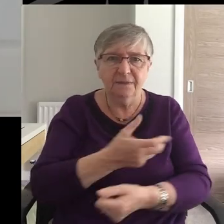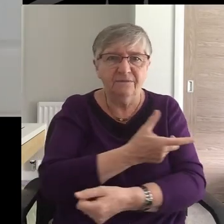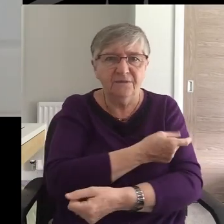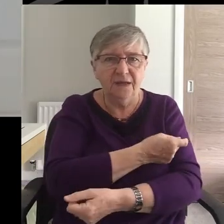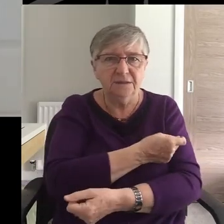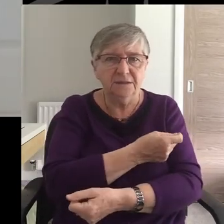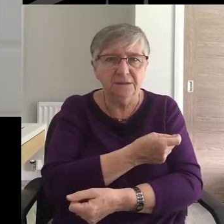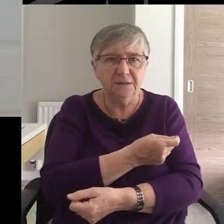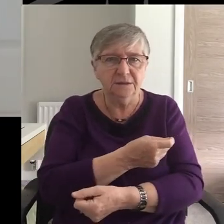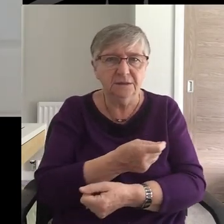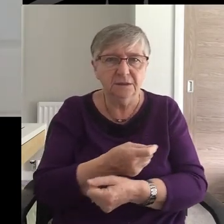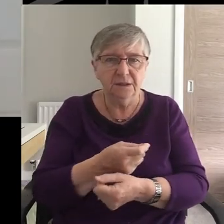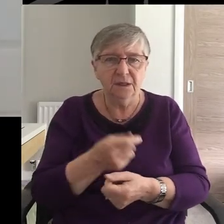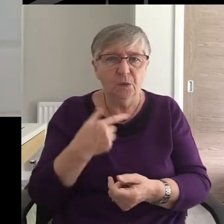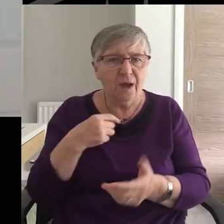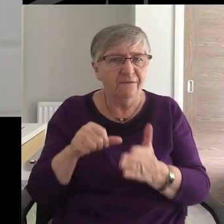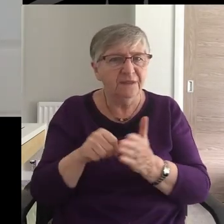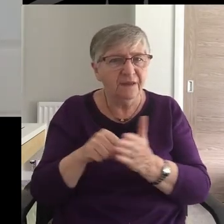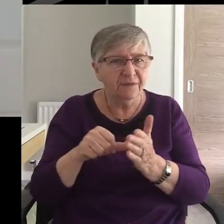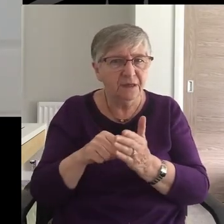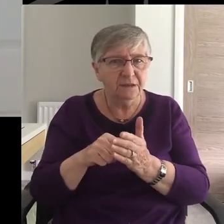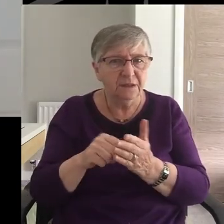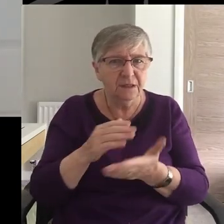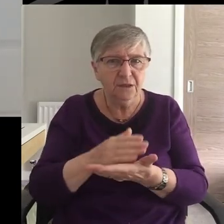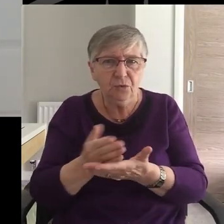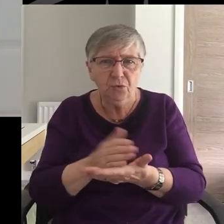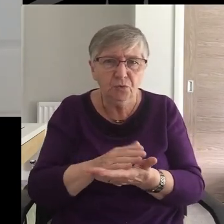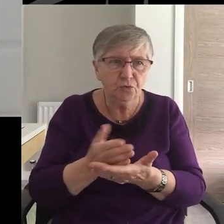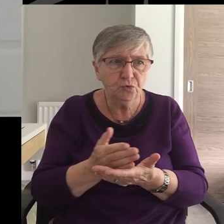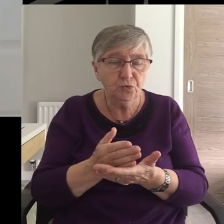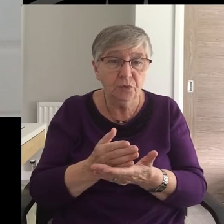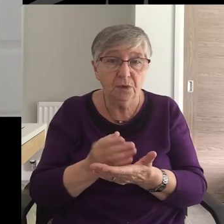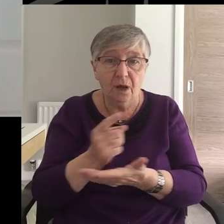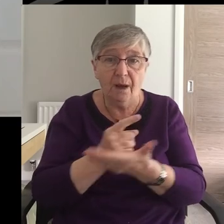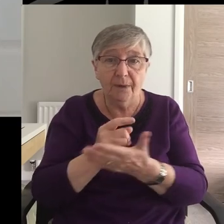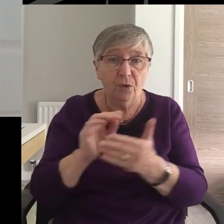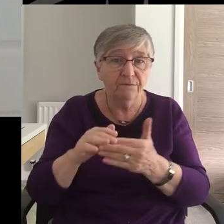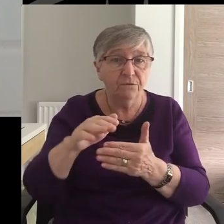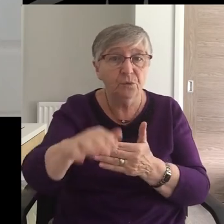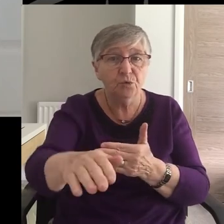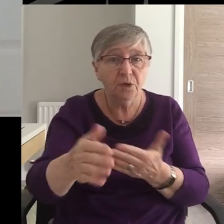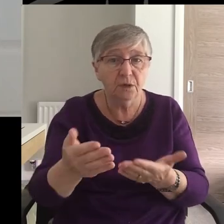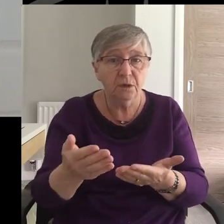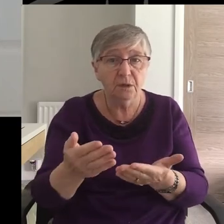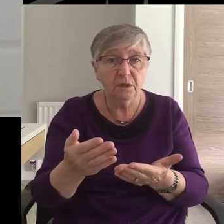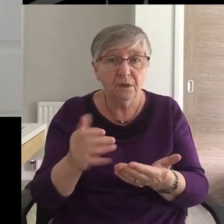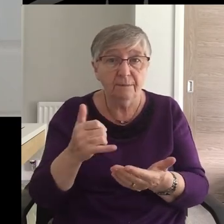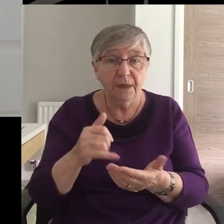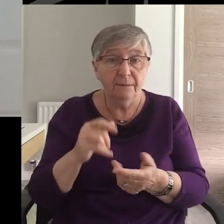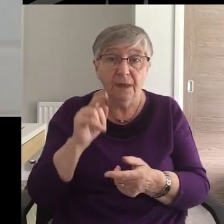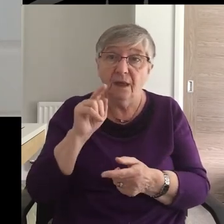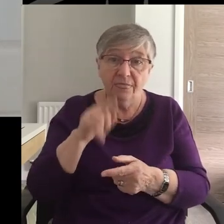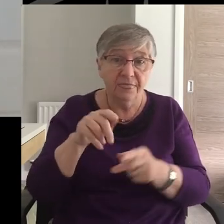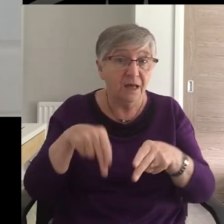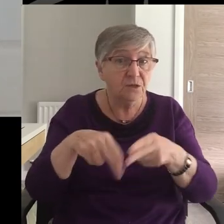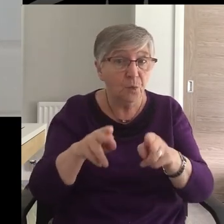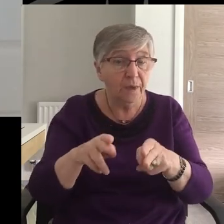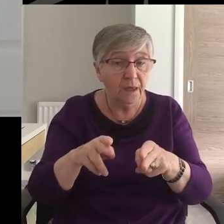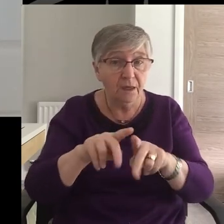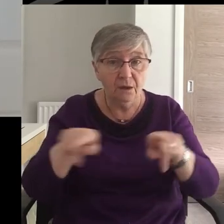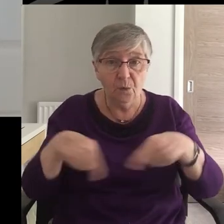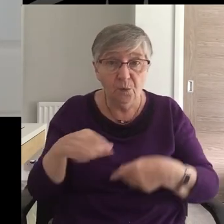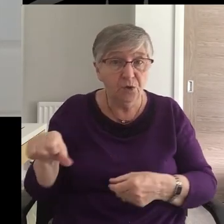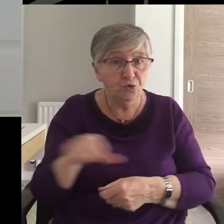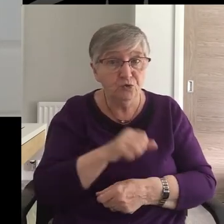We have the difficulty And the uncertainty Of knowing what the future holds Perhaps that's the way That you would have us be Lord